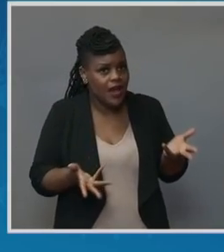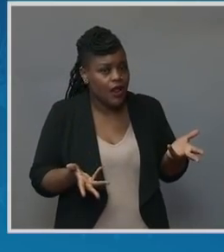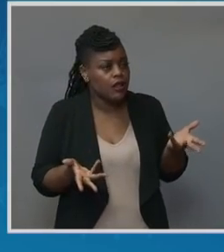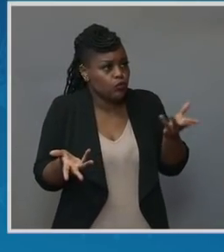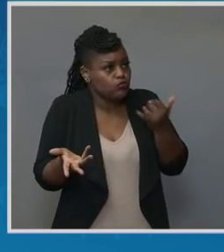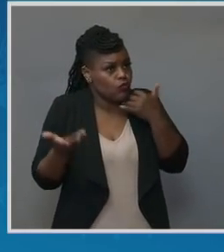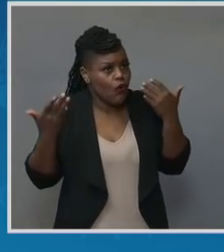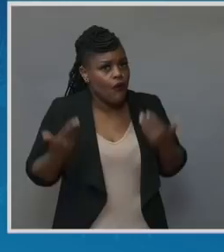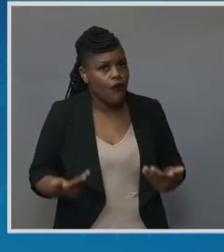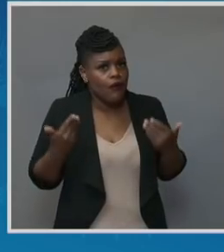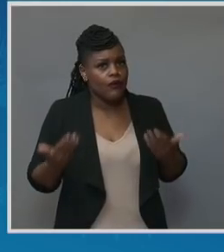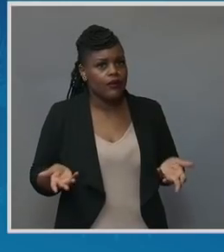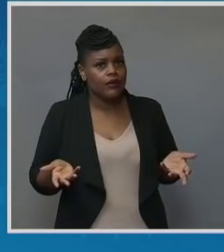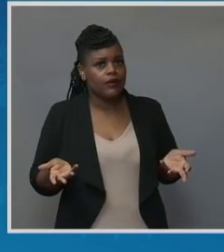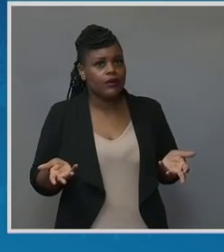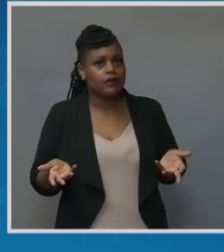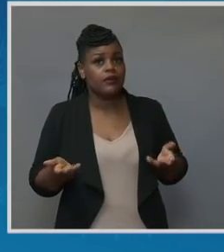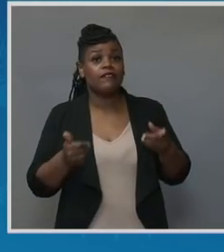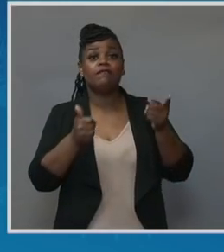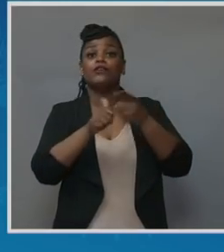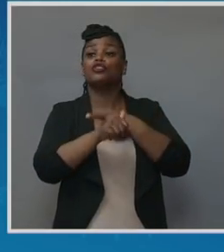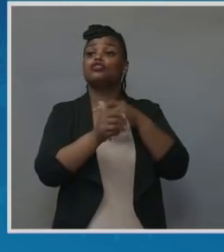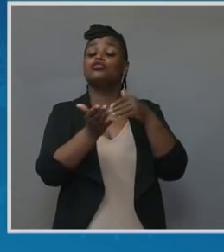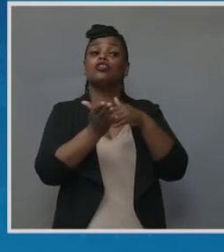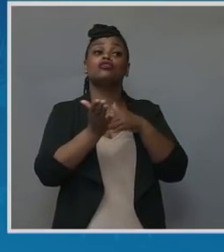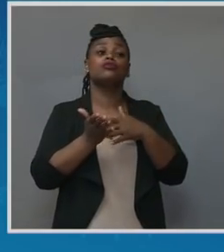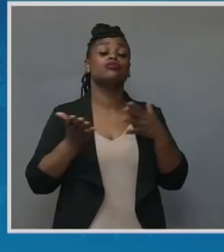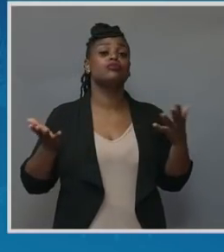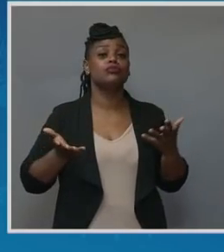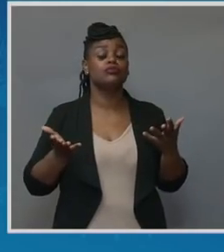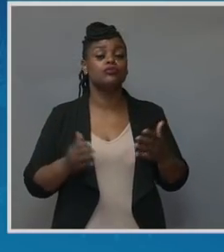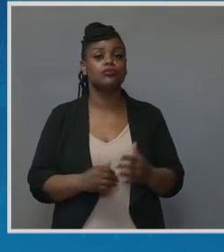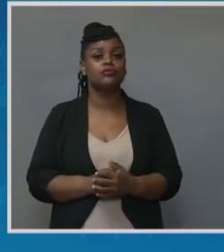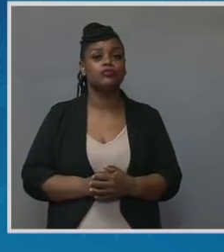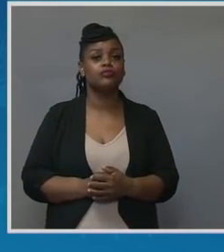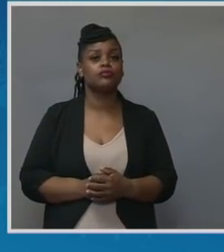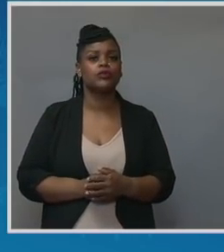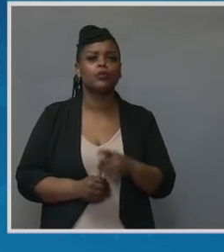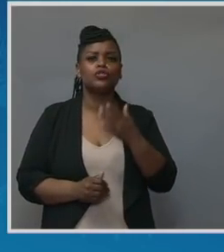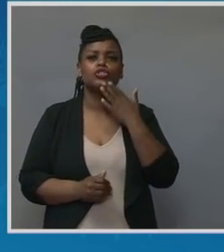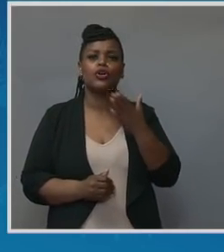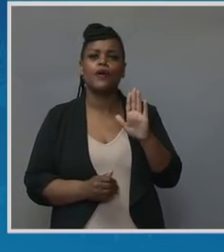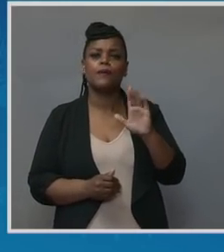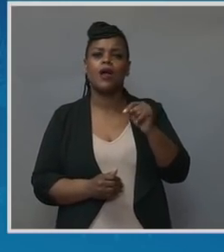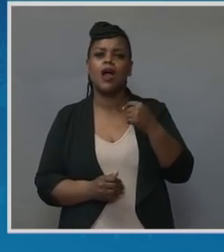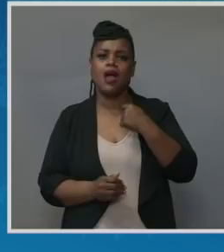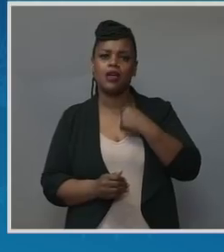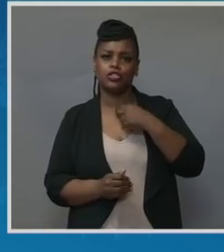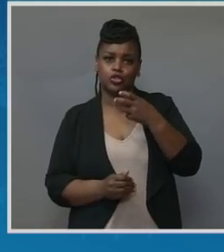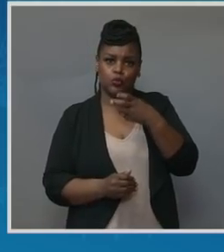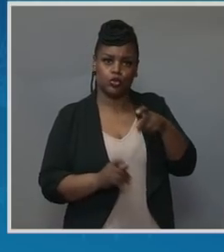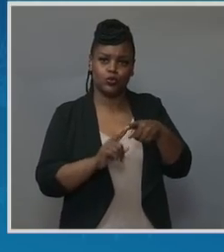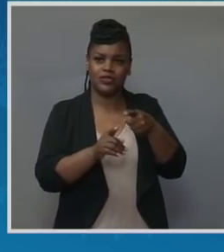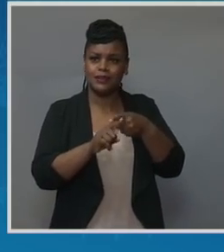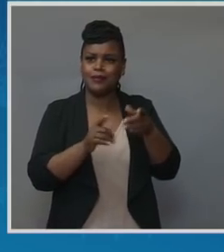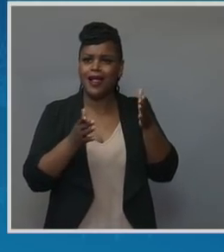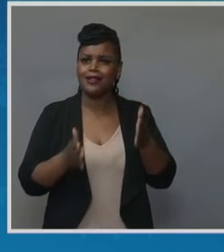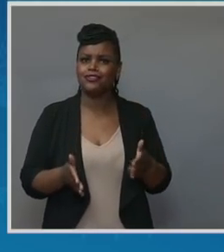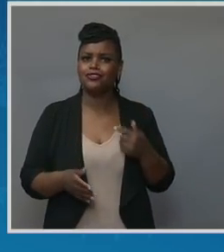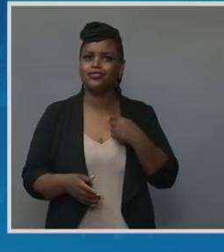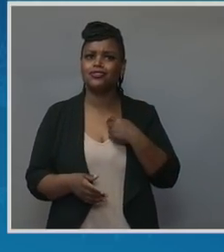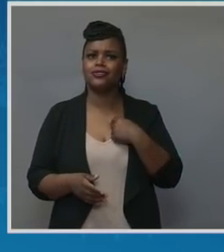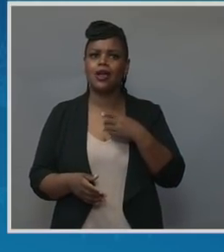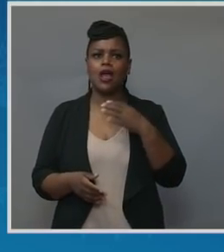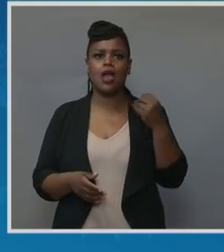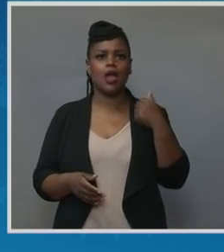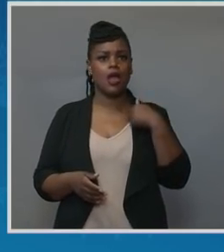My first doctor was awesome. I switched to a second doctor that was a specialist group. And I returned right back to